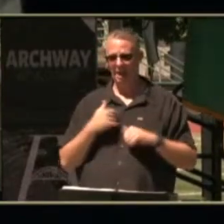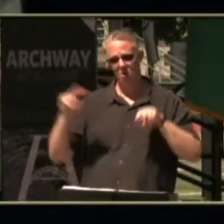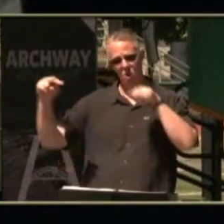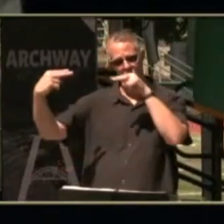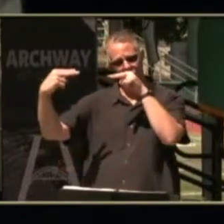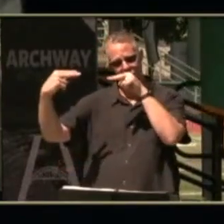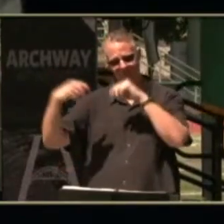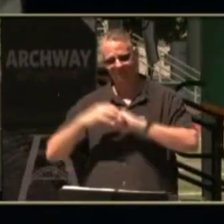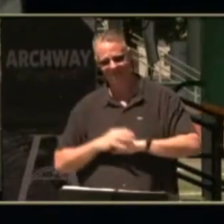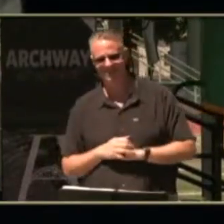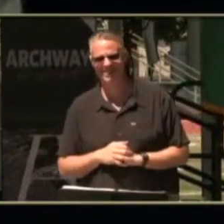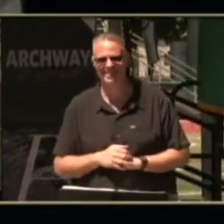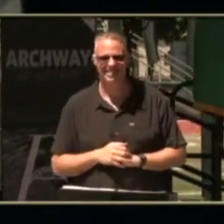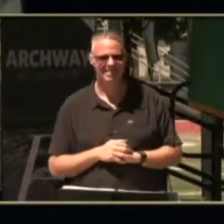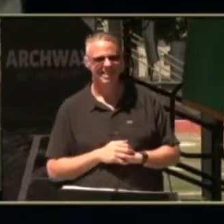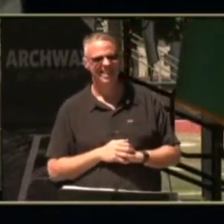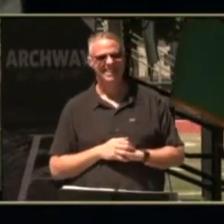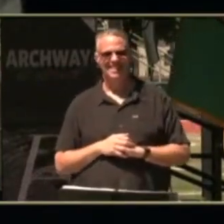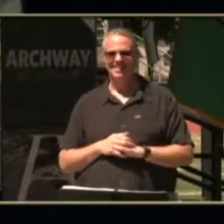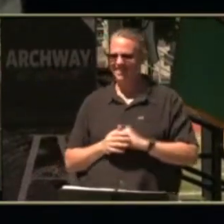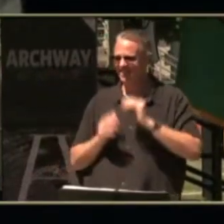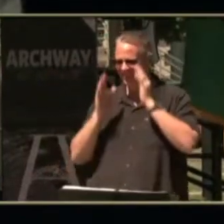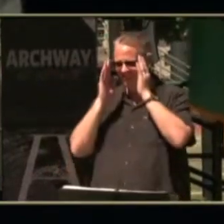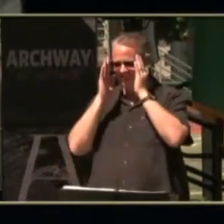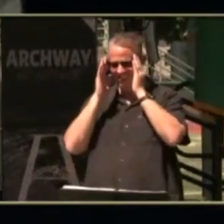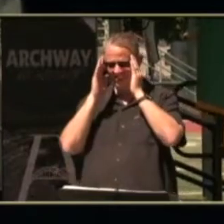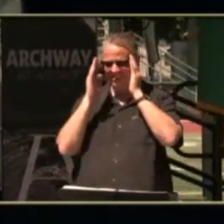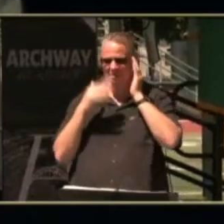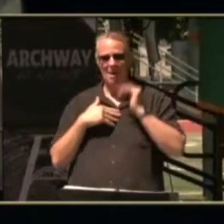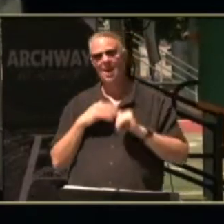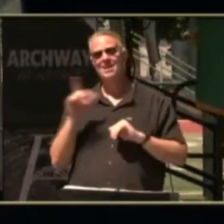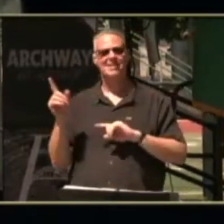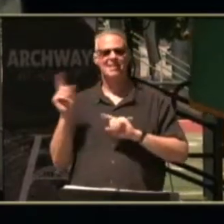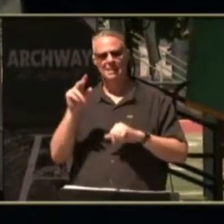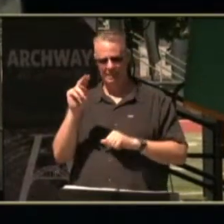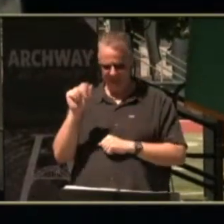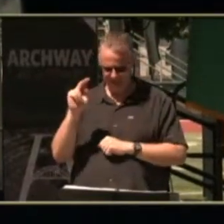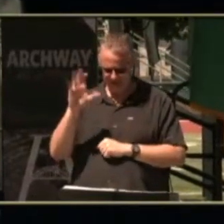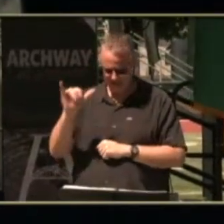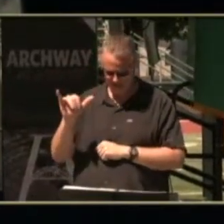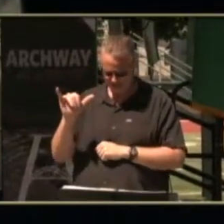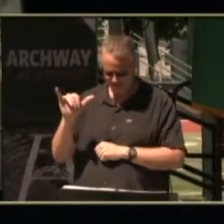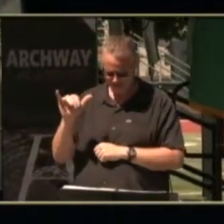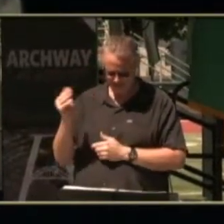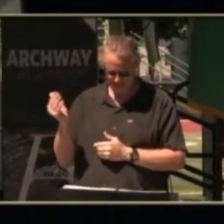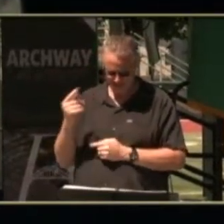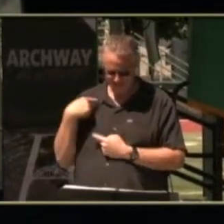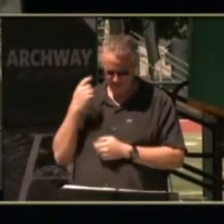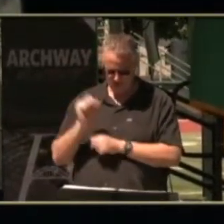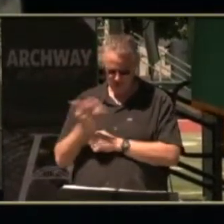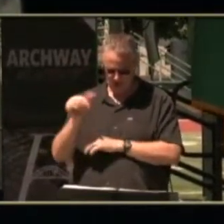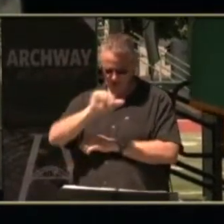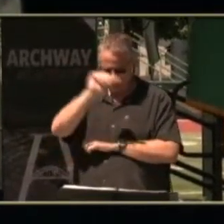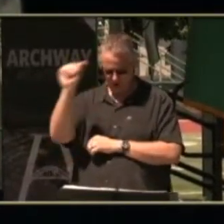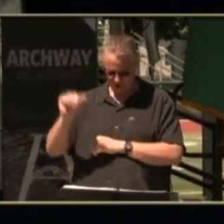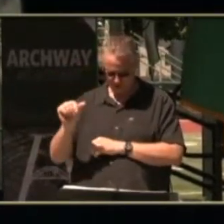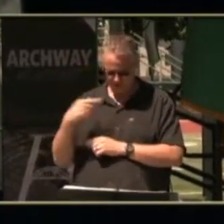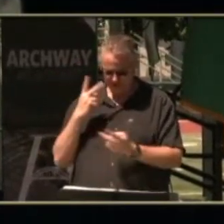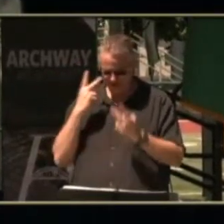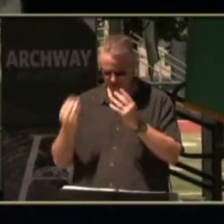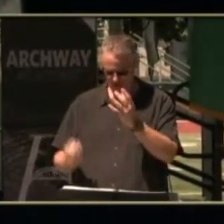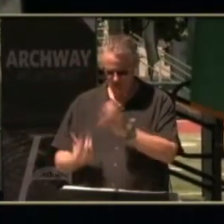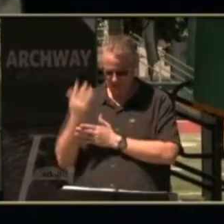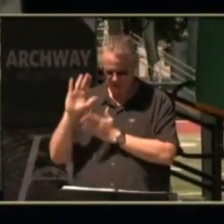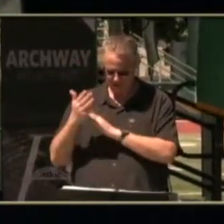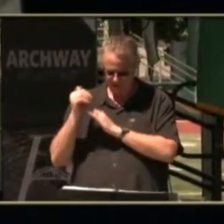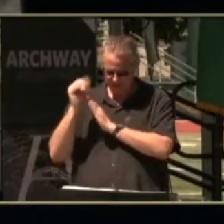i've had white crews as a student since he first started at archway i've seen riot grow as a student and become a